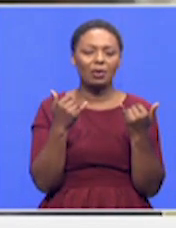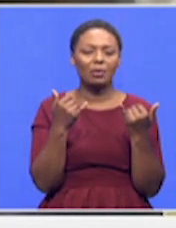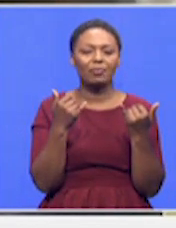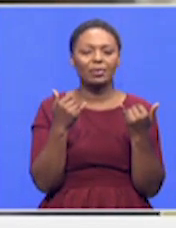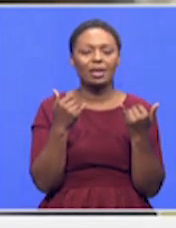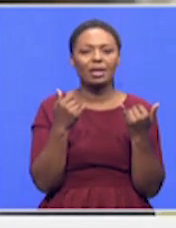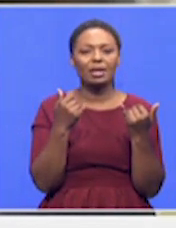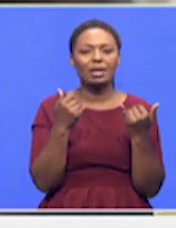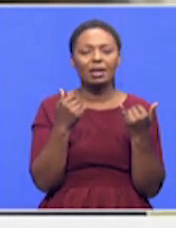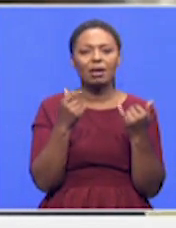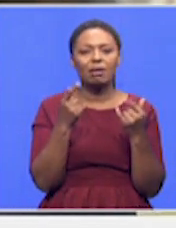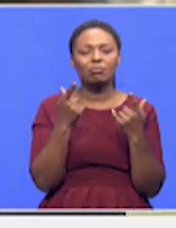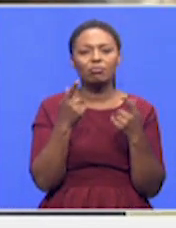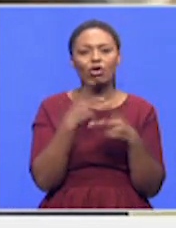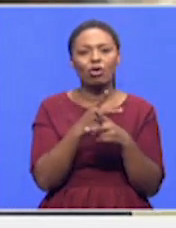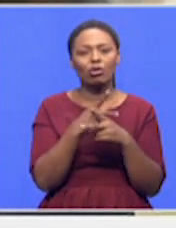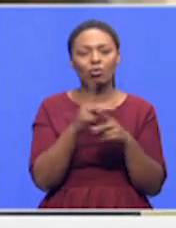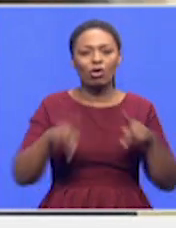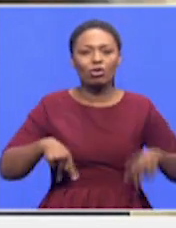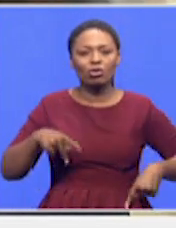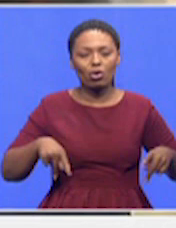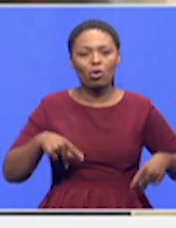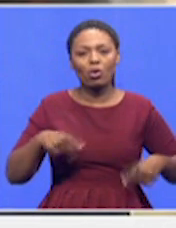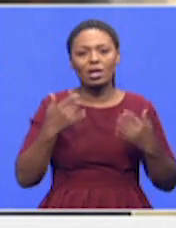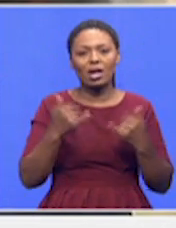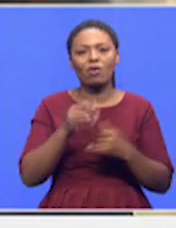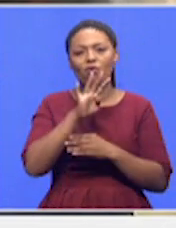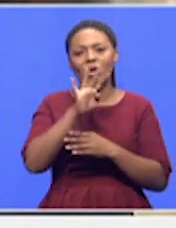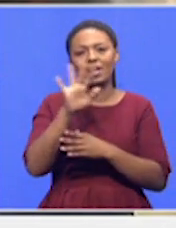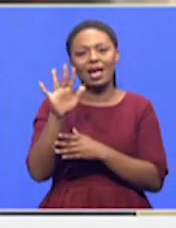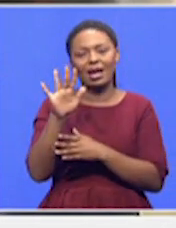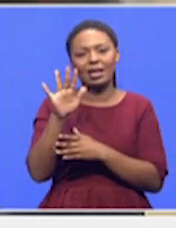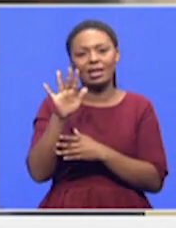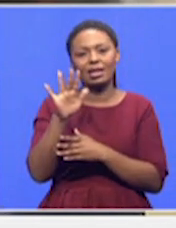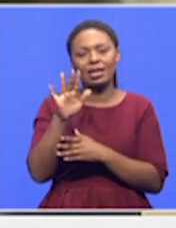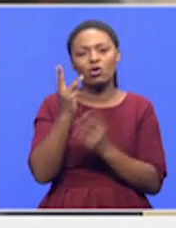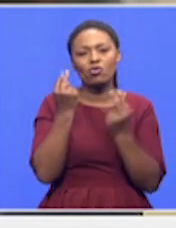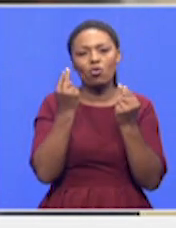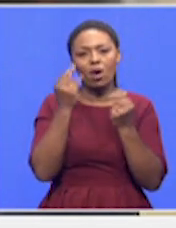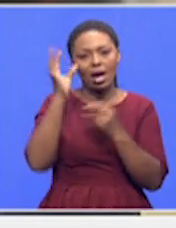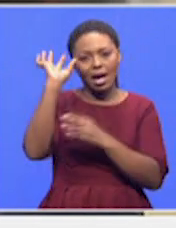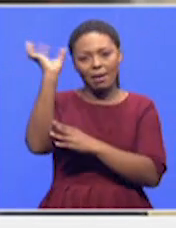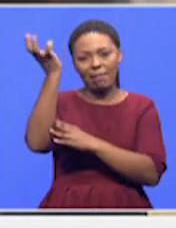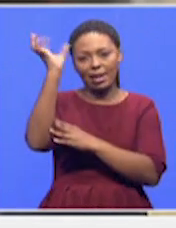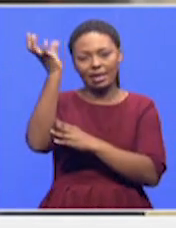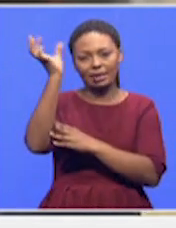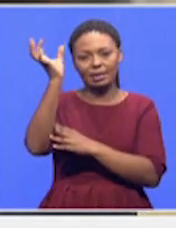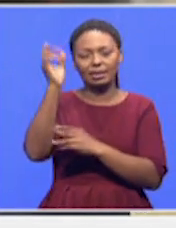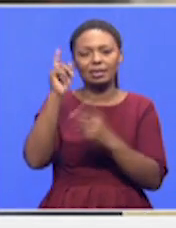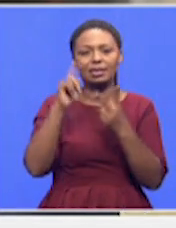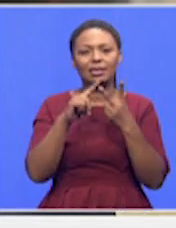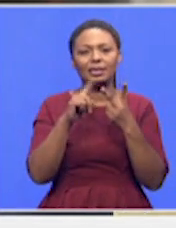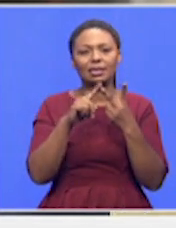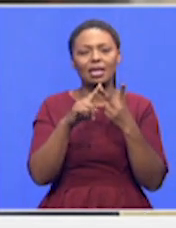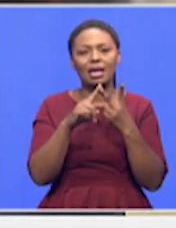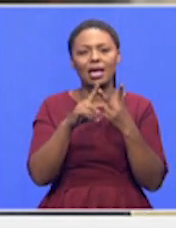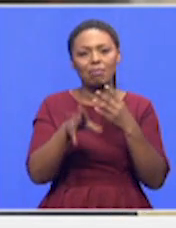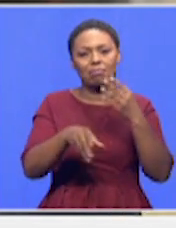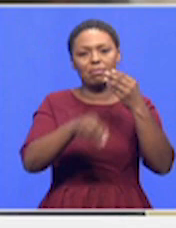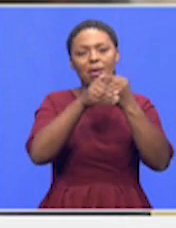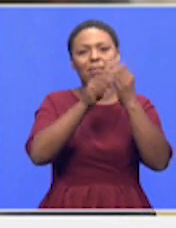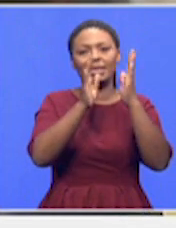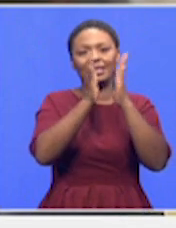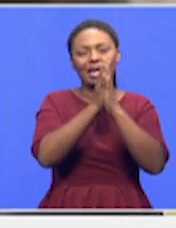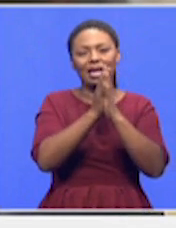We have again purchased 49 new ambulances with 10, extra 10, 59